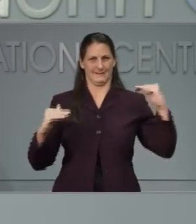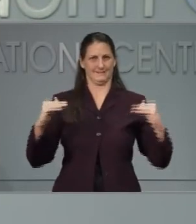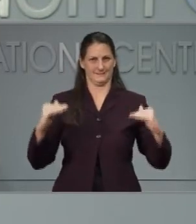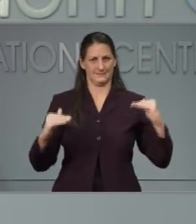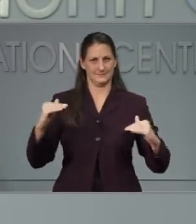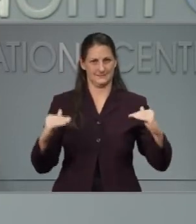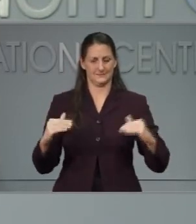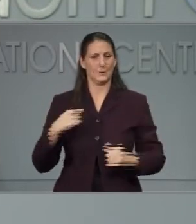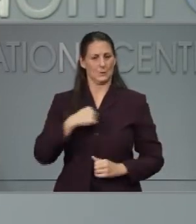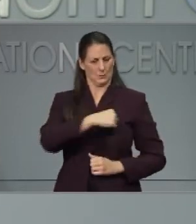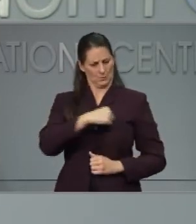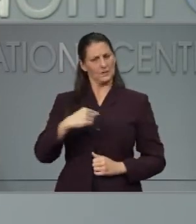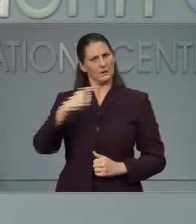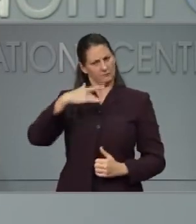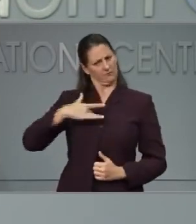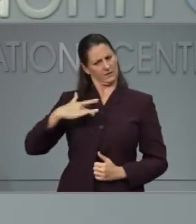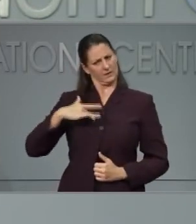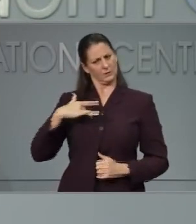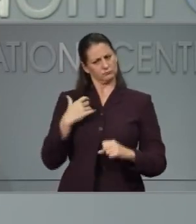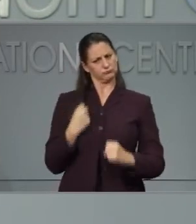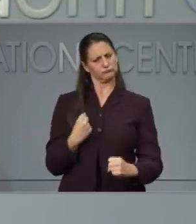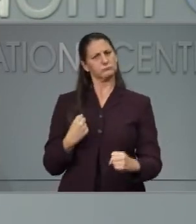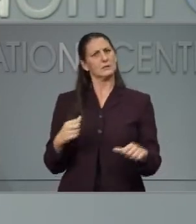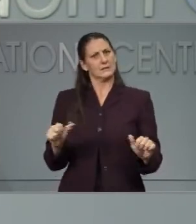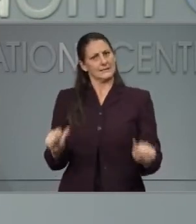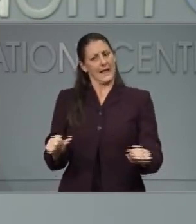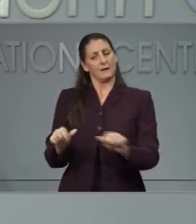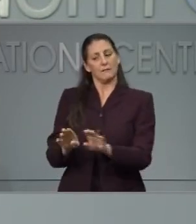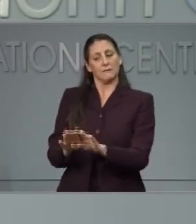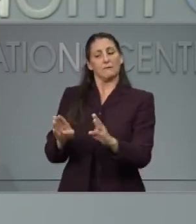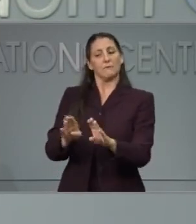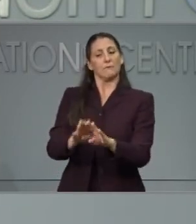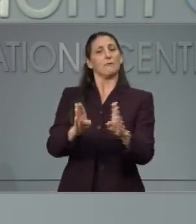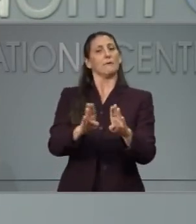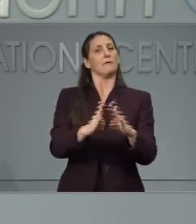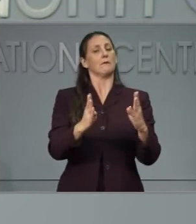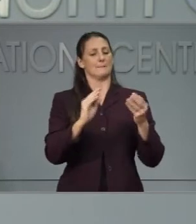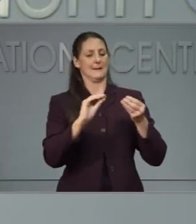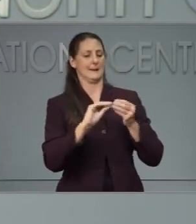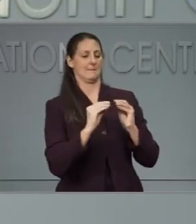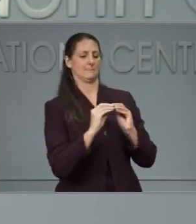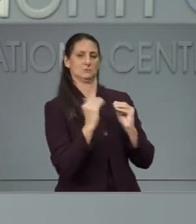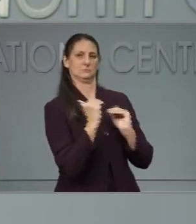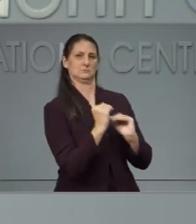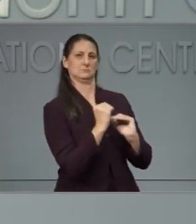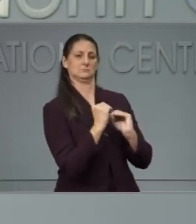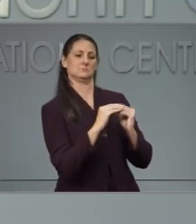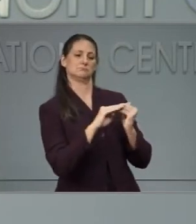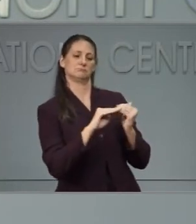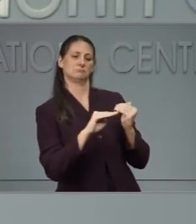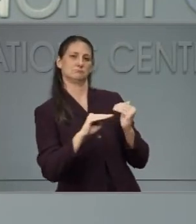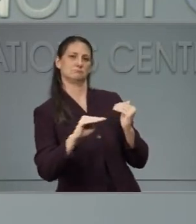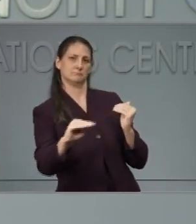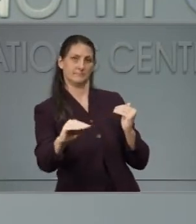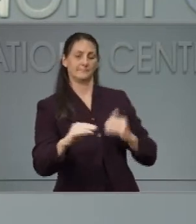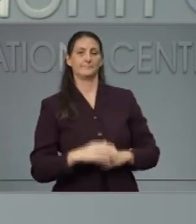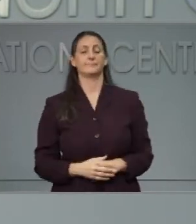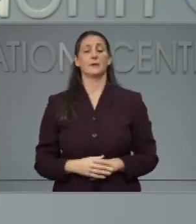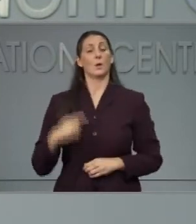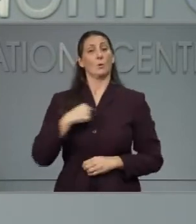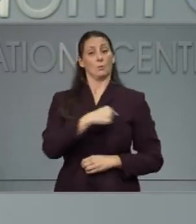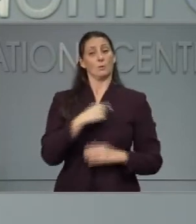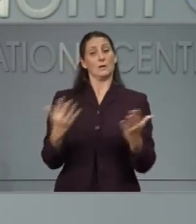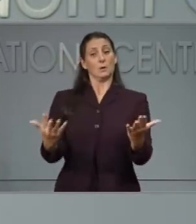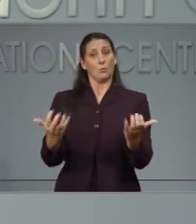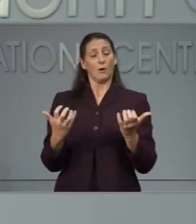We want our students and our faculty and their families all to be safe on campuses. And